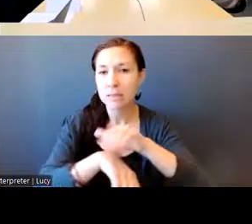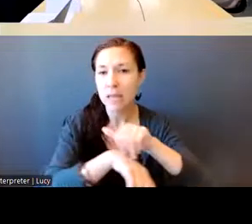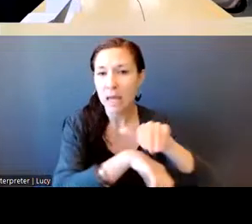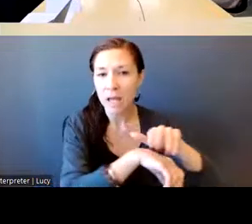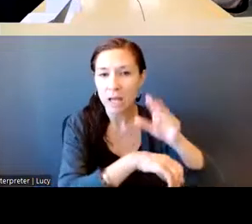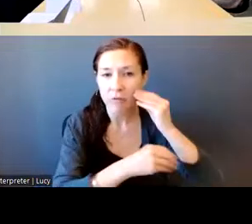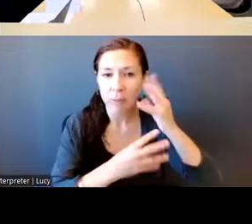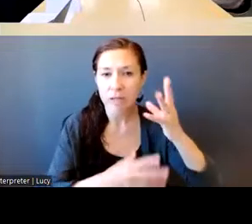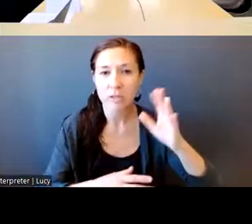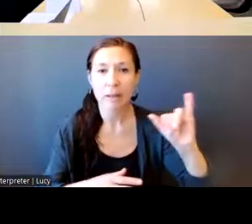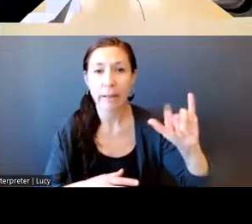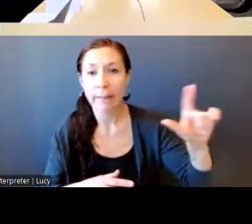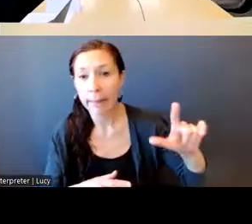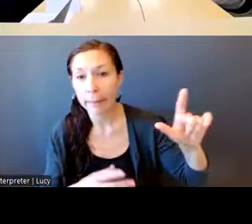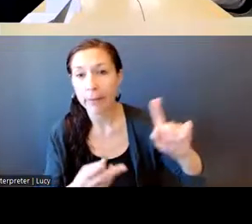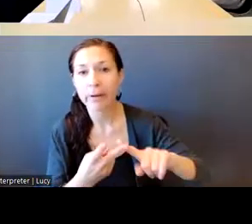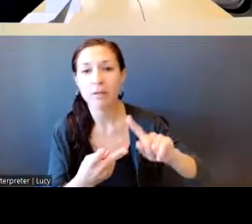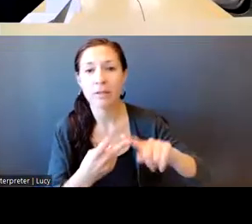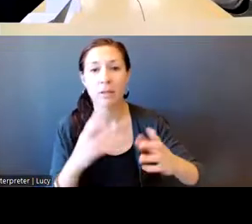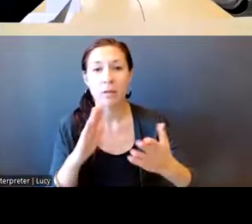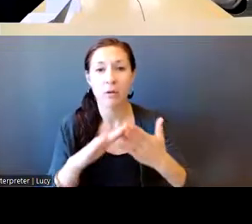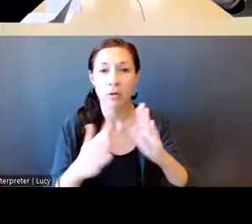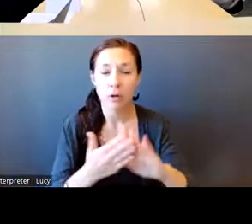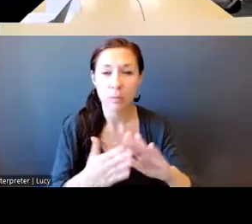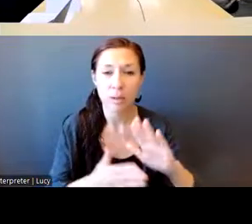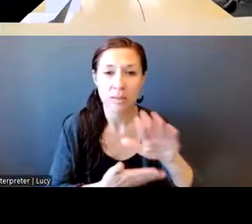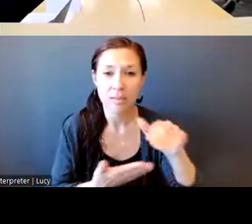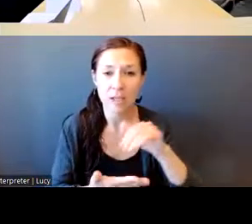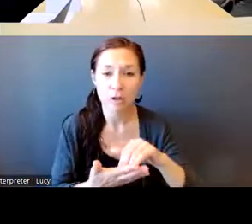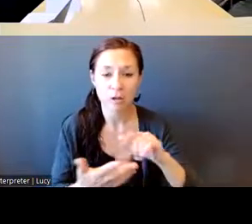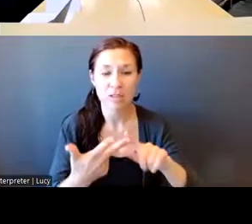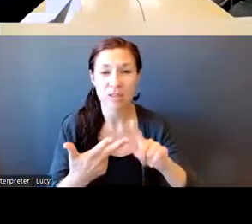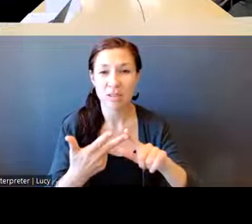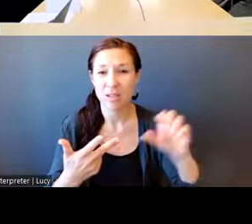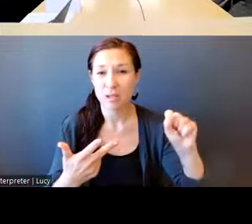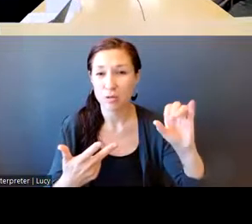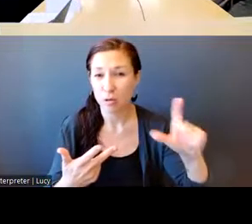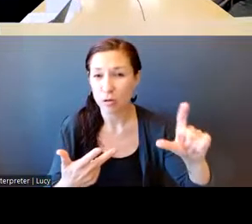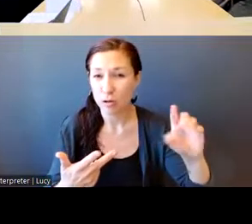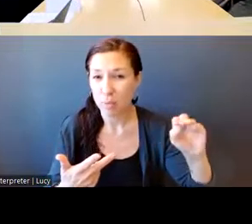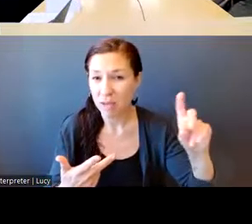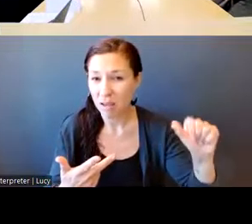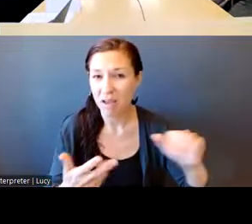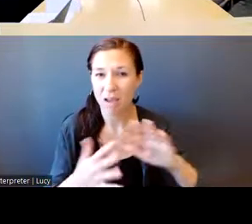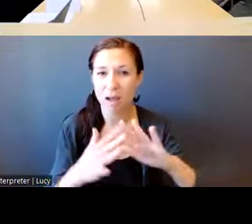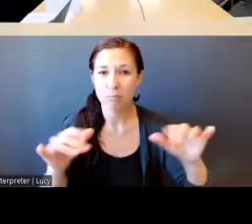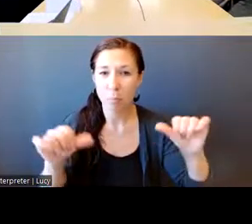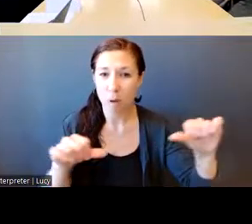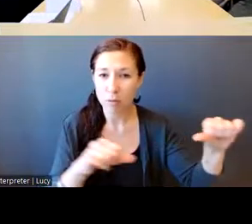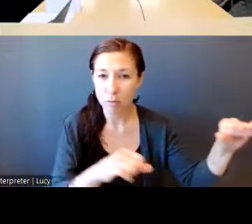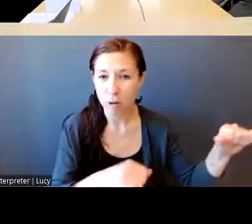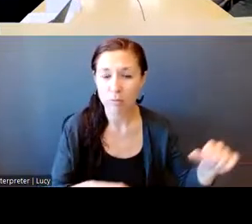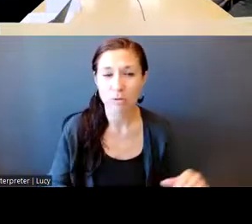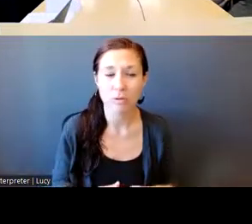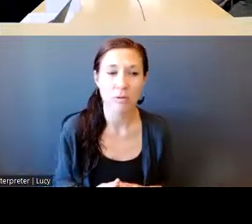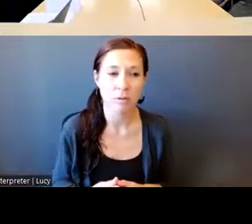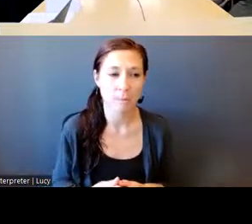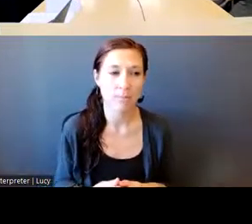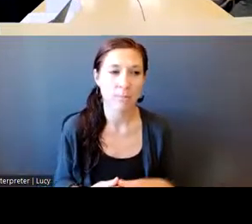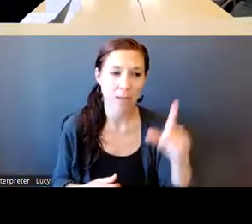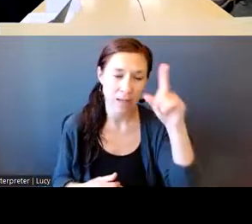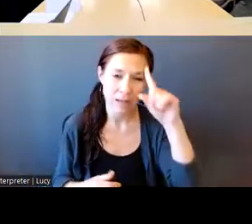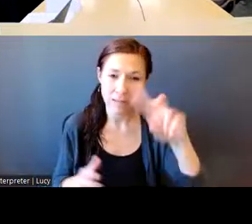Um, I even posted it on a social media site. So really just making sure that we are being very intentional